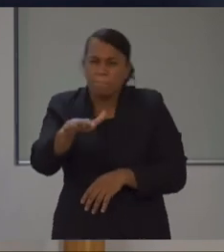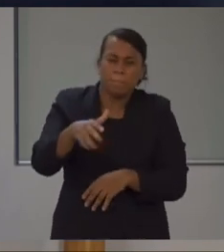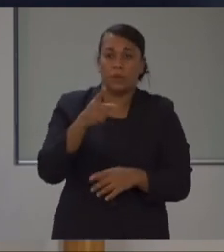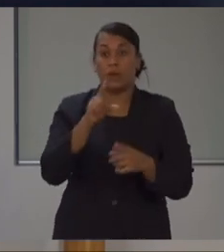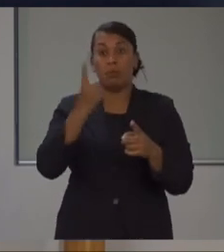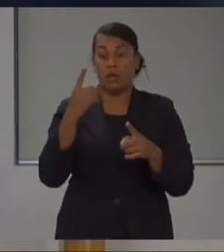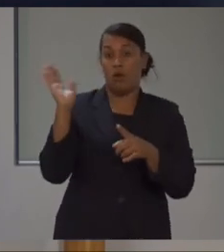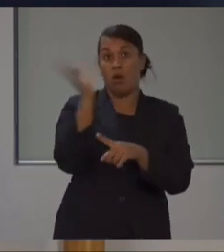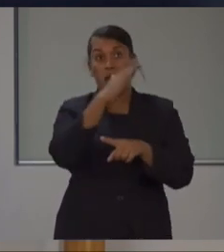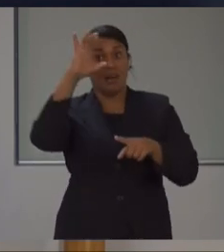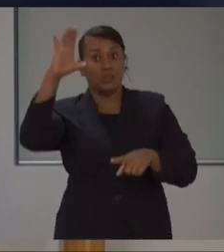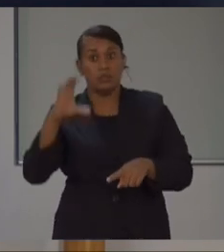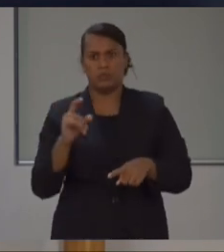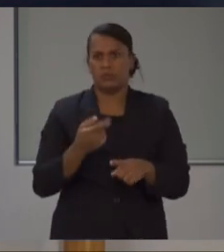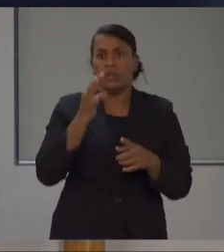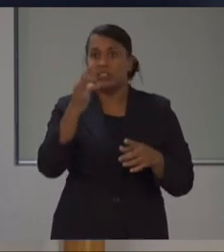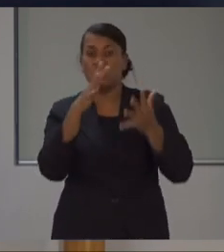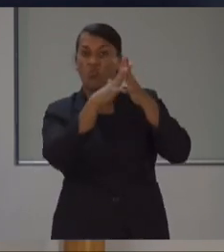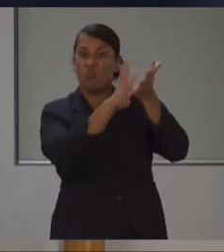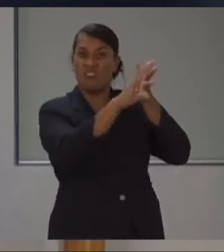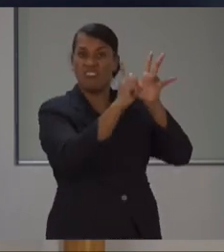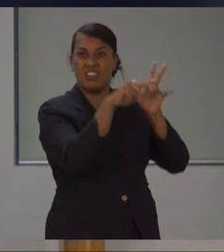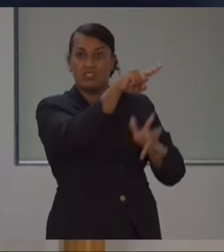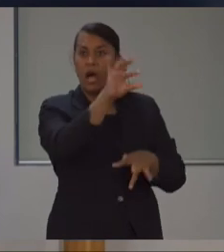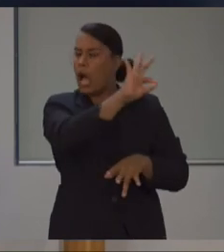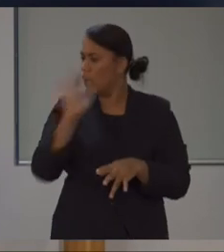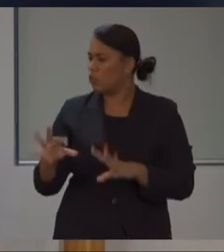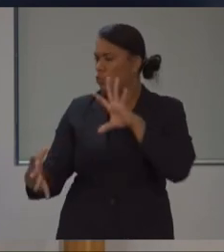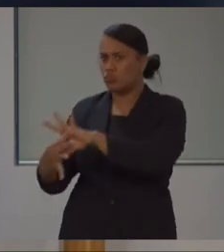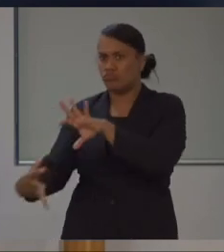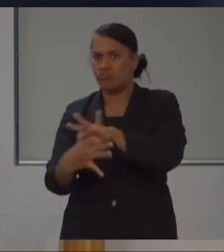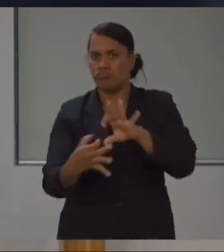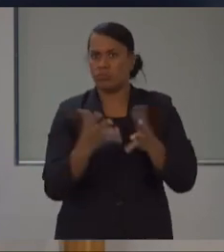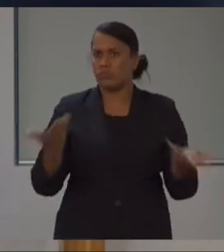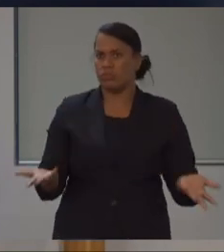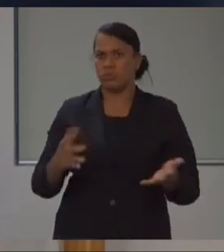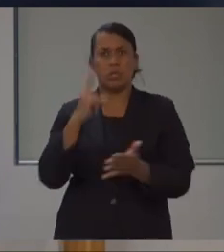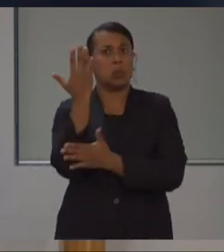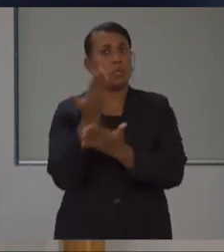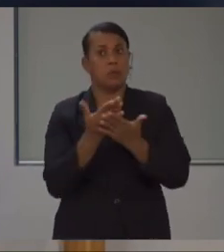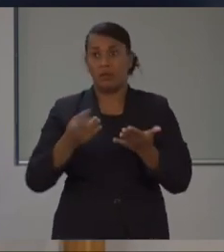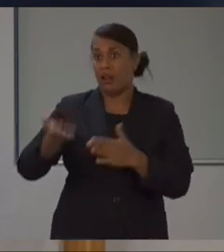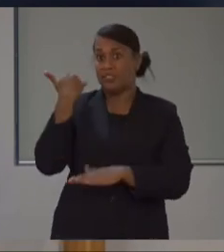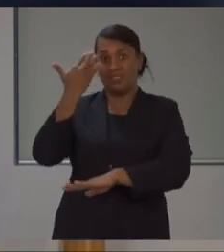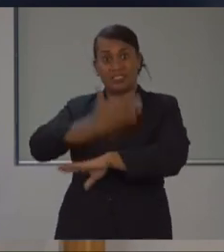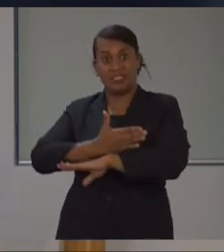to actually make their own decisions around what they want to do. Having said that, last night at midnight, Fiji was invited,